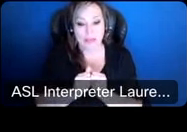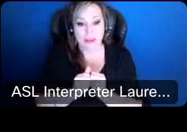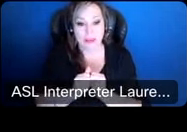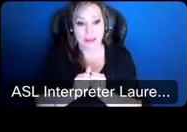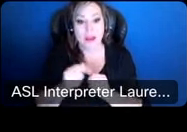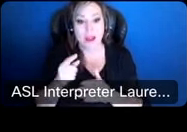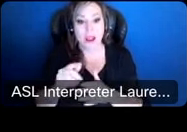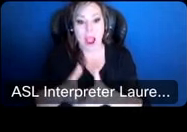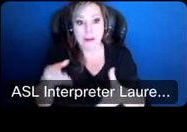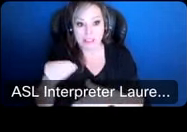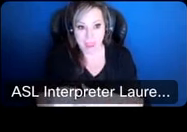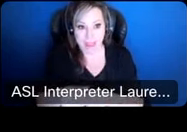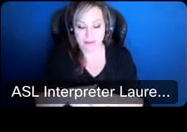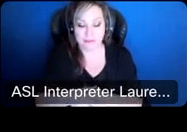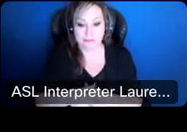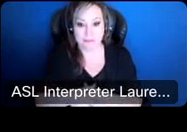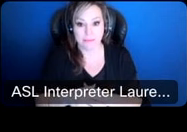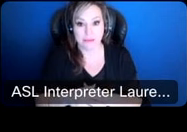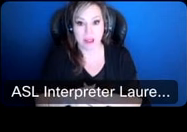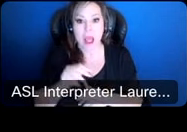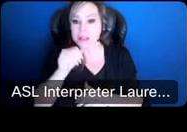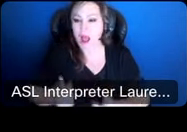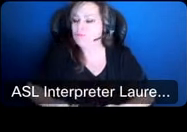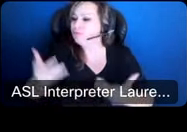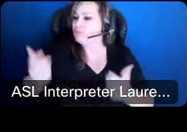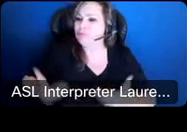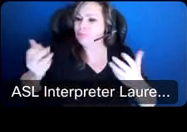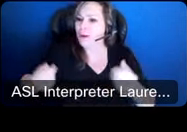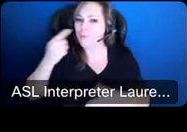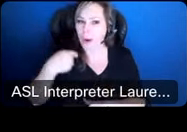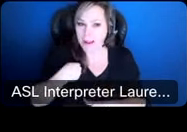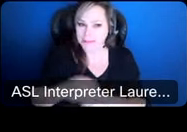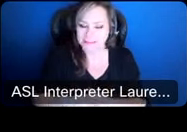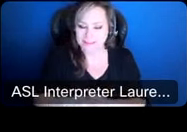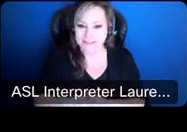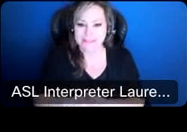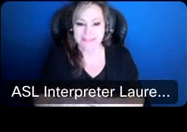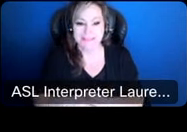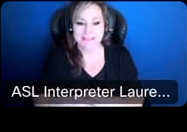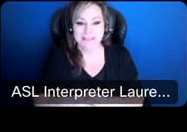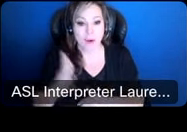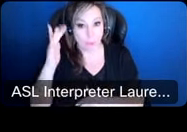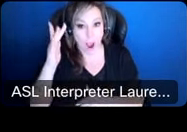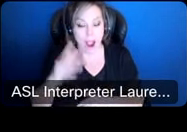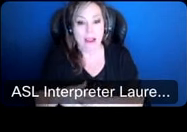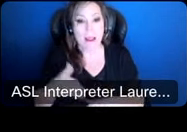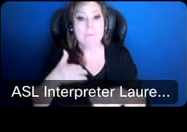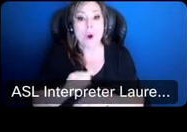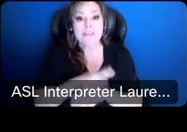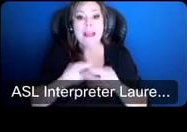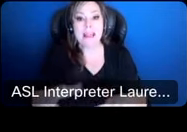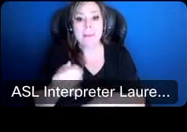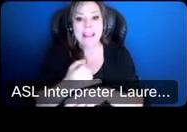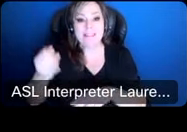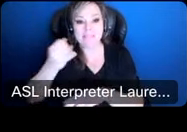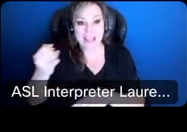that wasn't a spending spree uh necessarily part of what you see there is the post pandemic inflation began